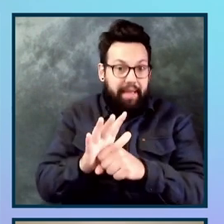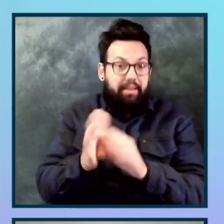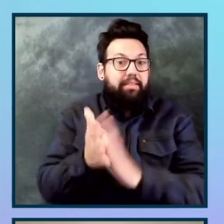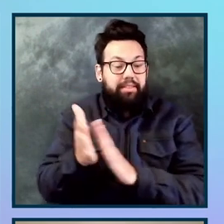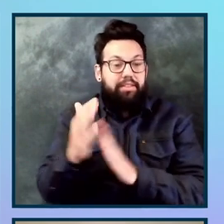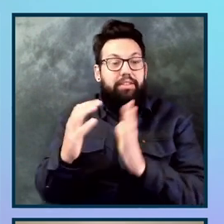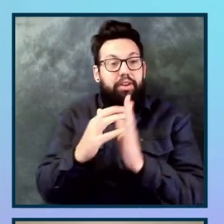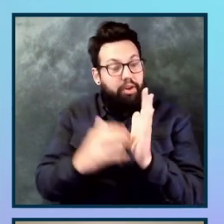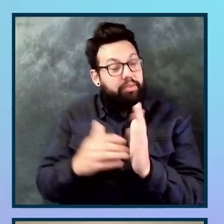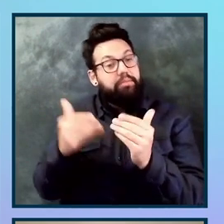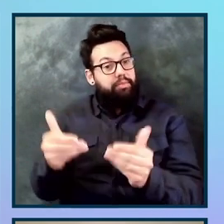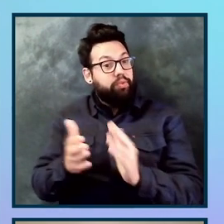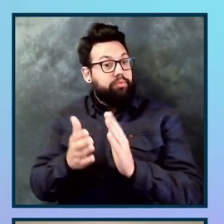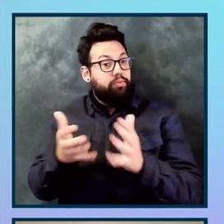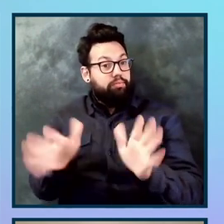and it says, Hey,